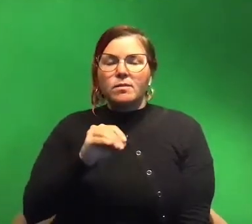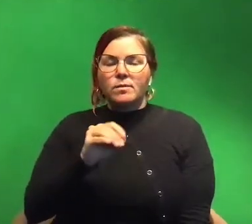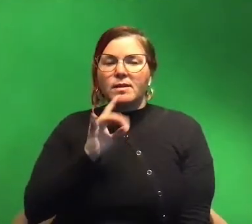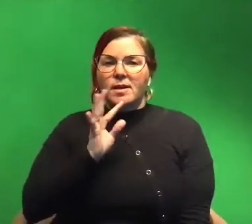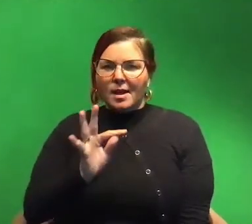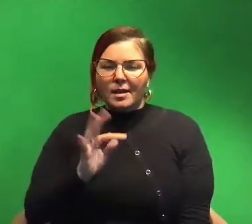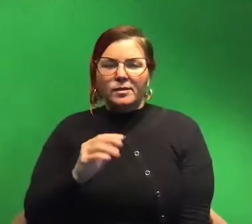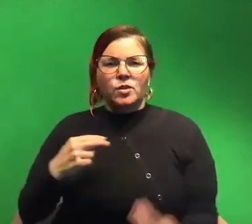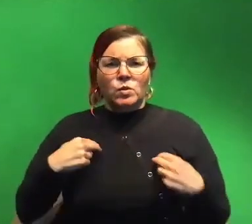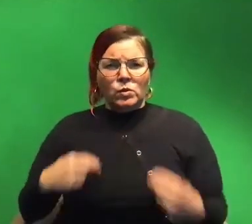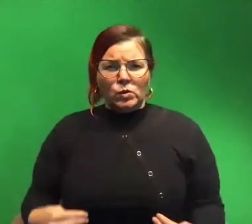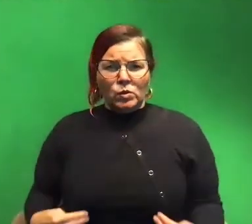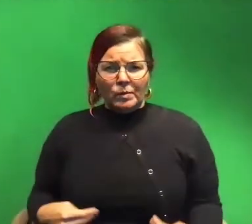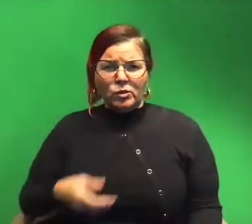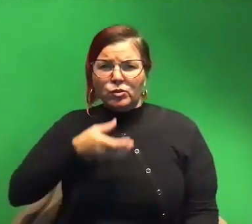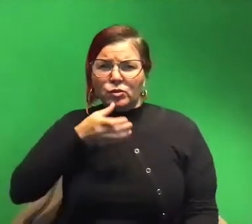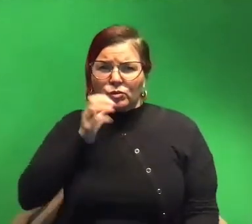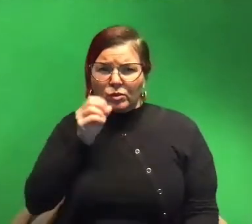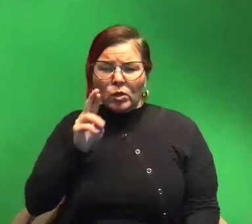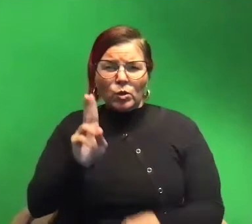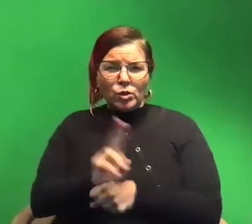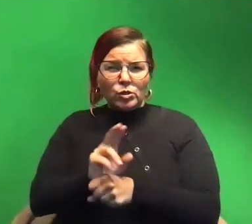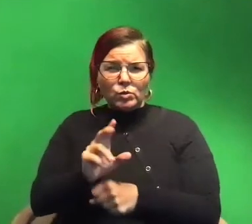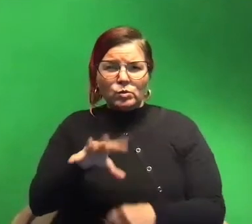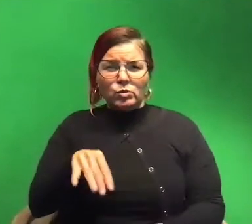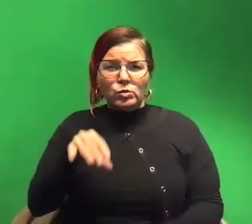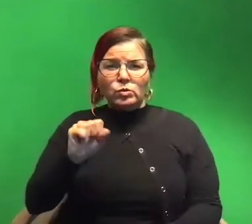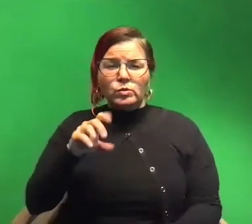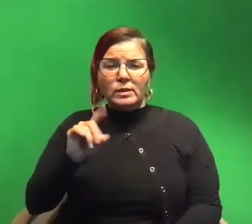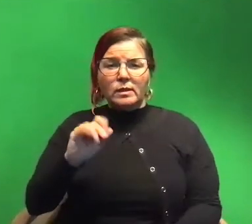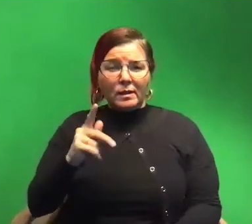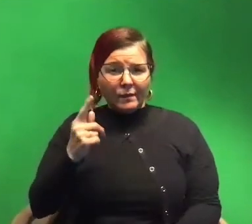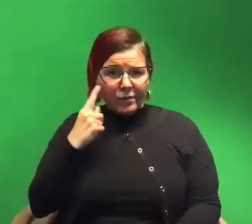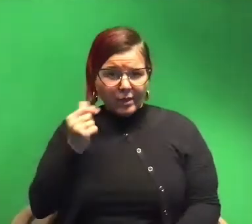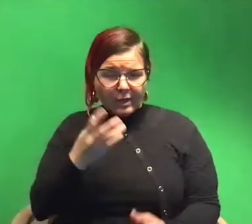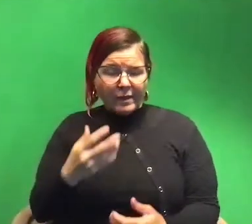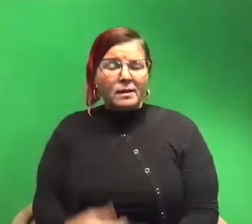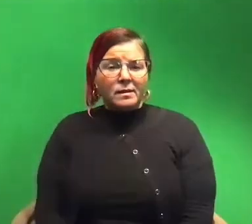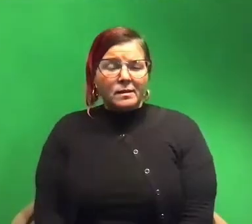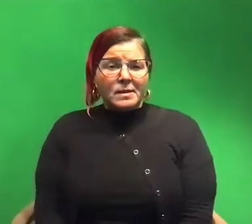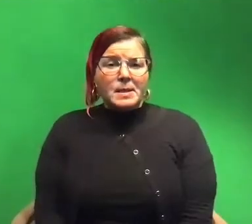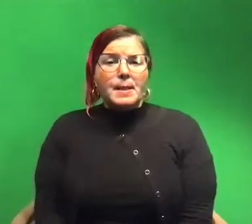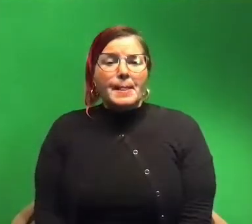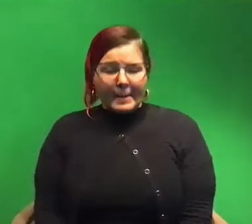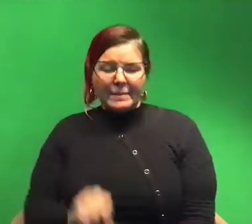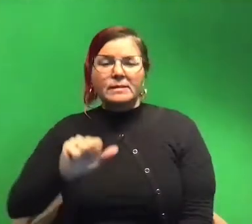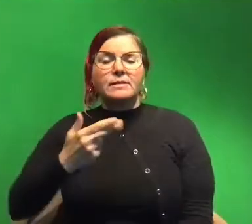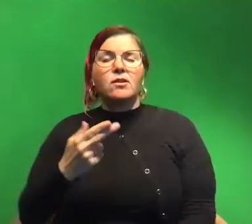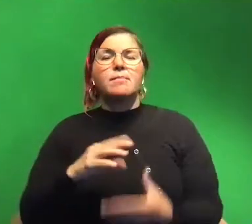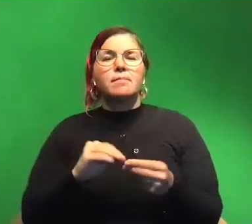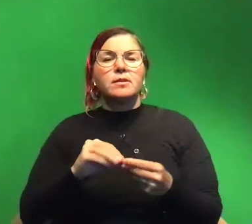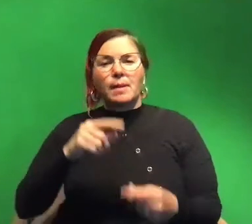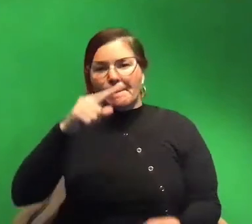do humans drink or use squid ink for anything yeah oh sarah mentioned the black